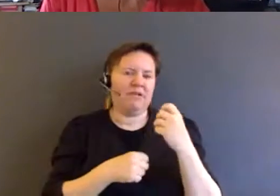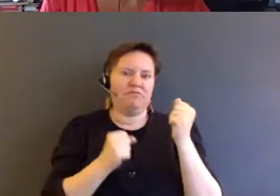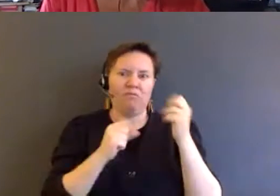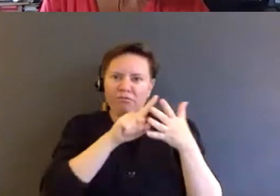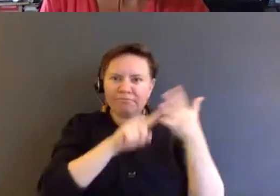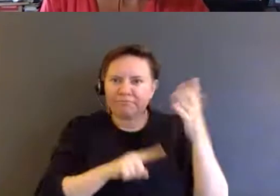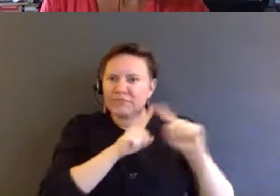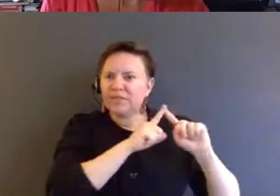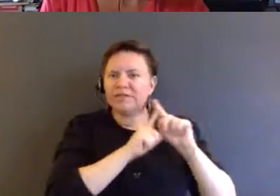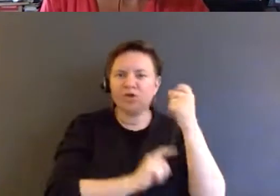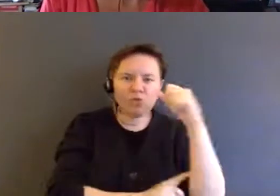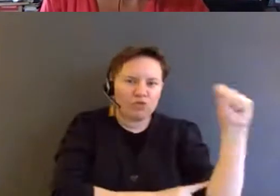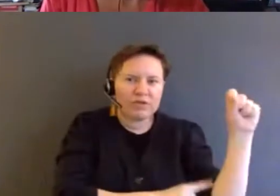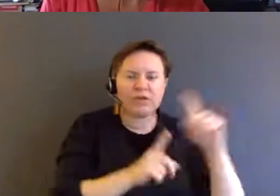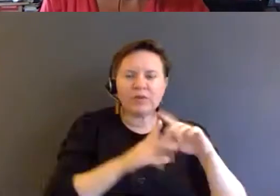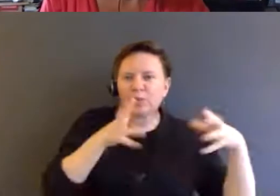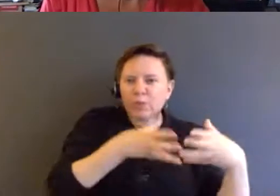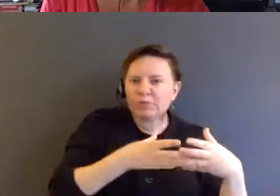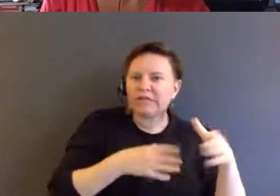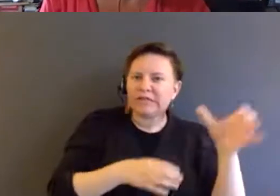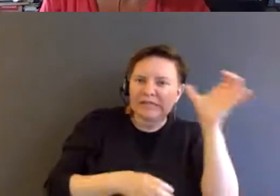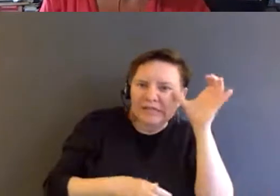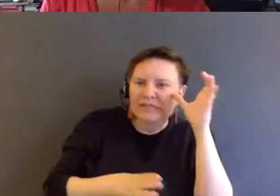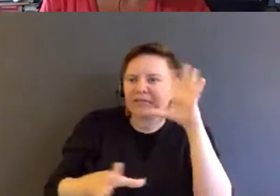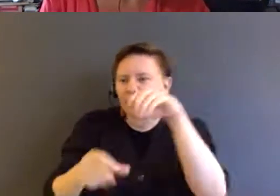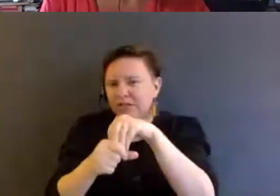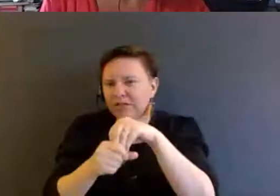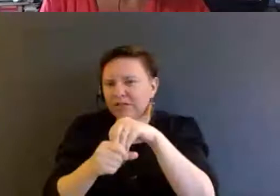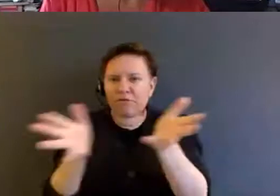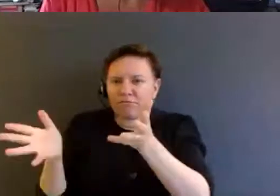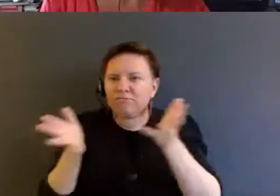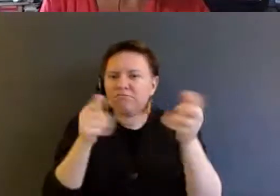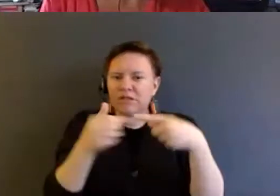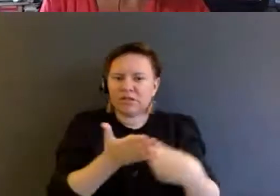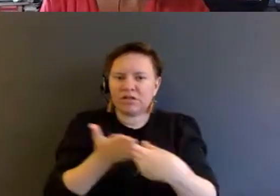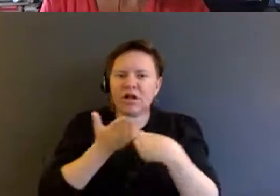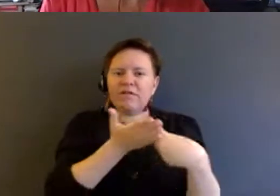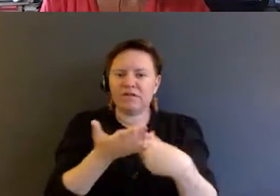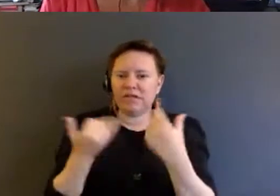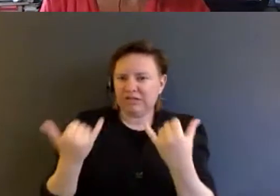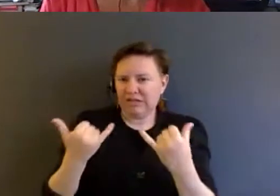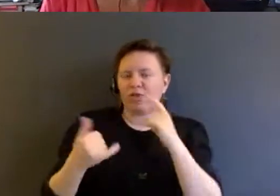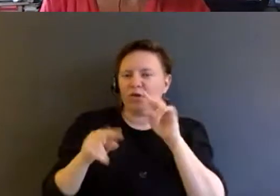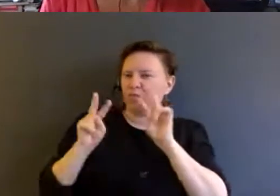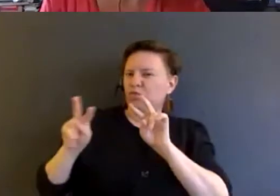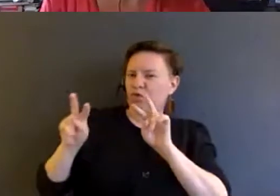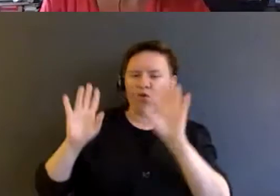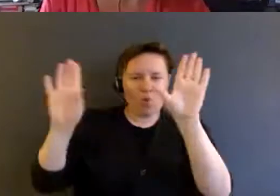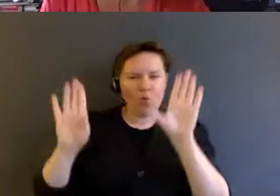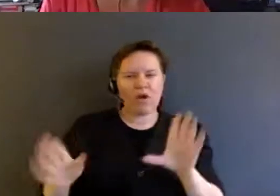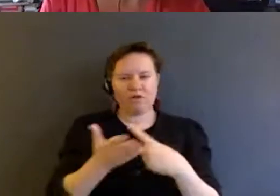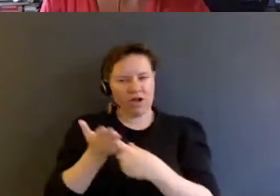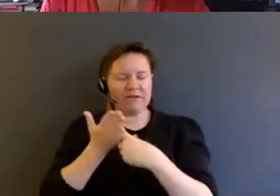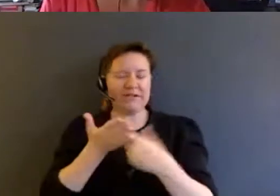movements that are either listening and participating in this conversation today. I'm really looking forward to a great conversation. Thanks.